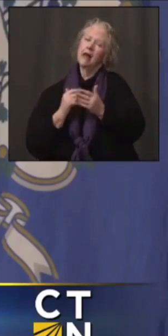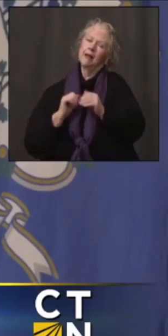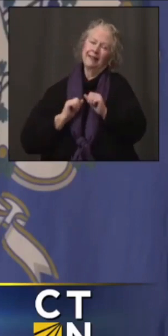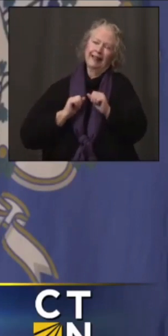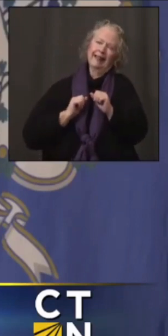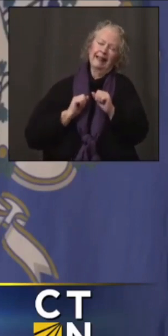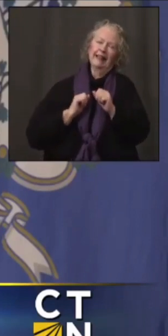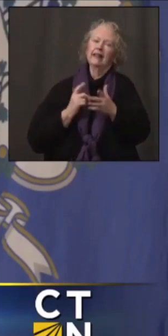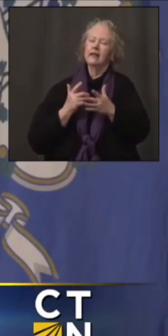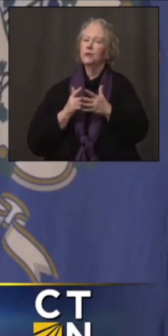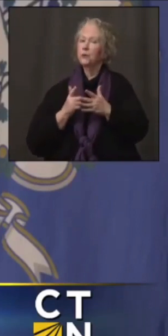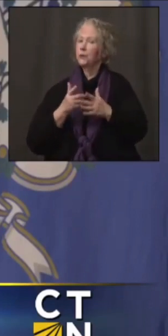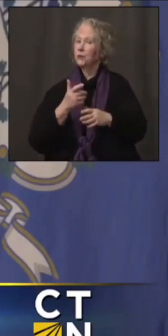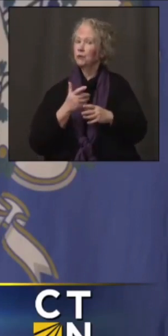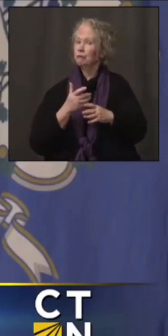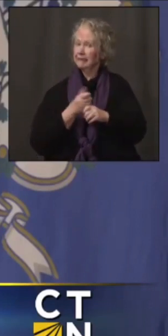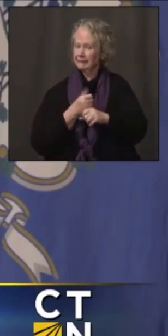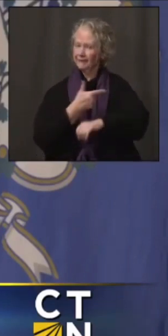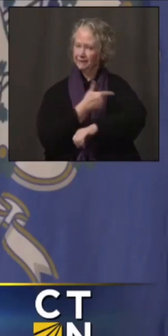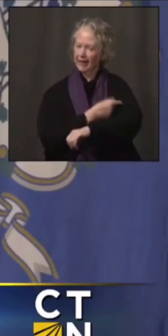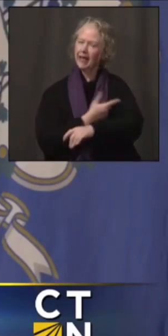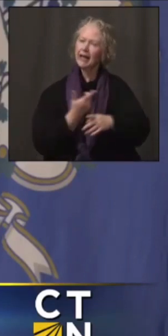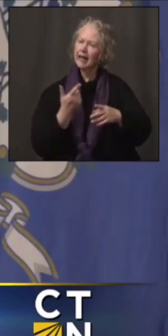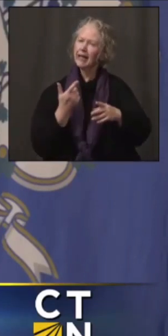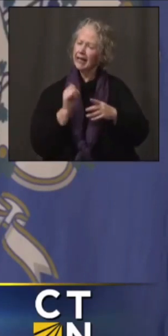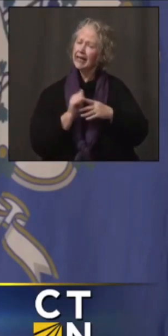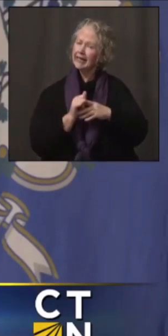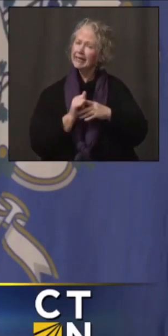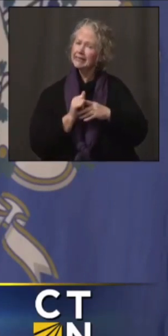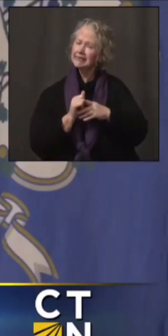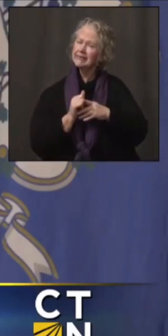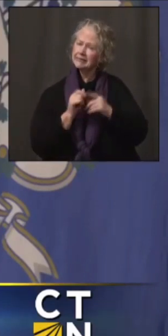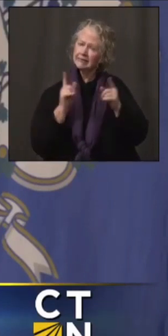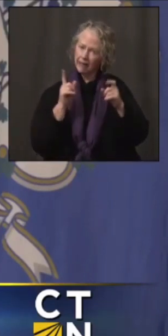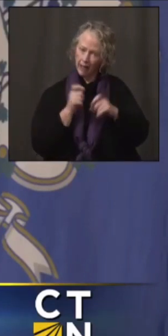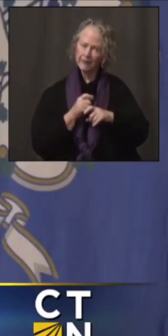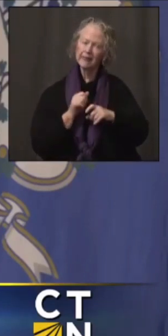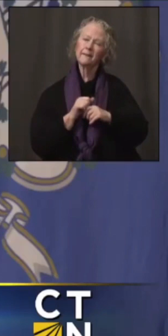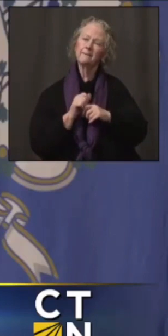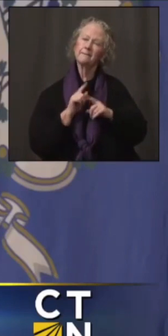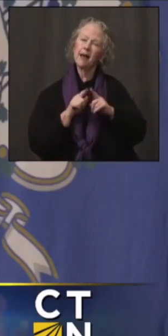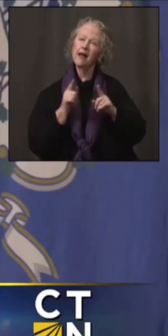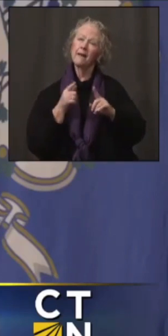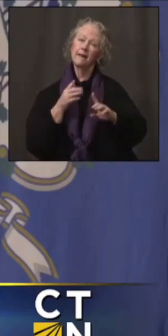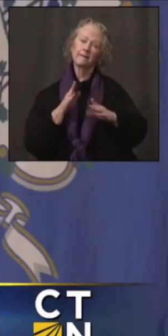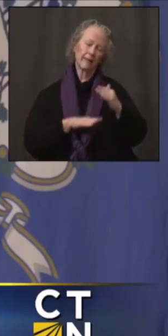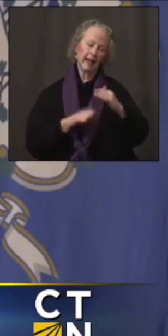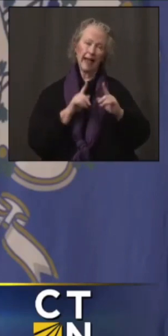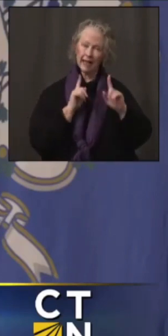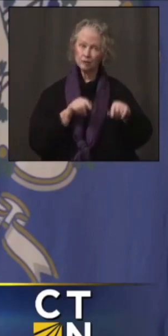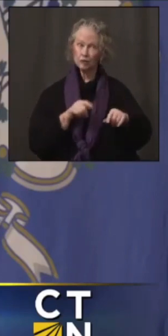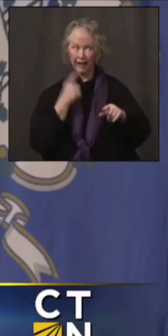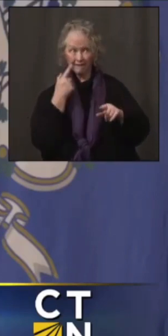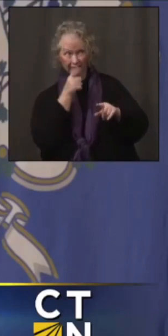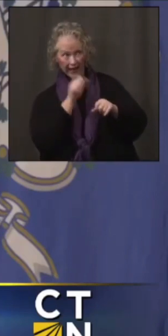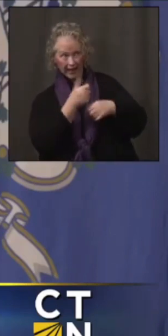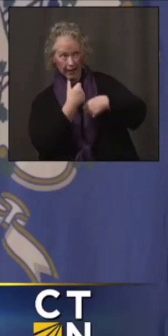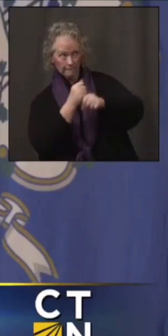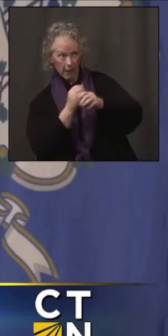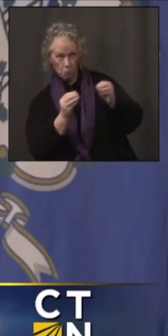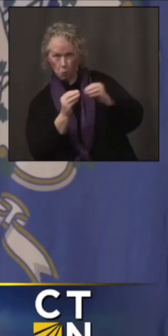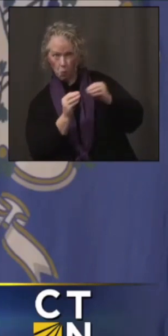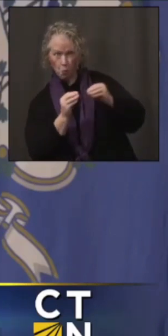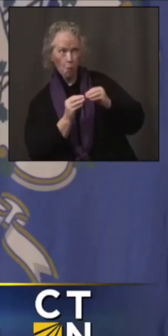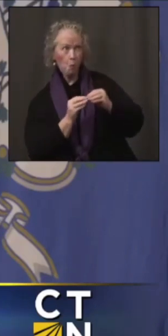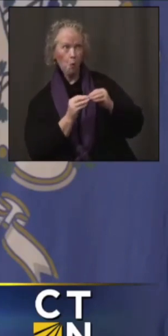vaccinated. So it is a complicated process. But your core answer is, if they could ramp up production, they could figure out the